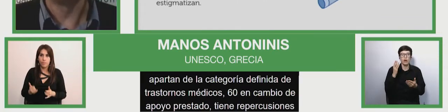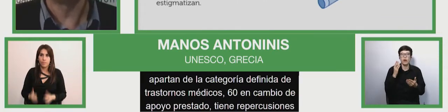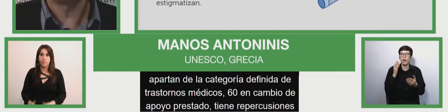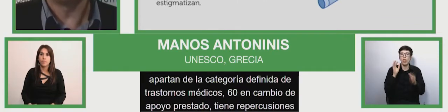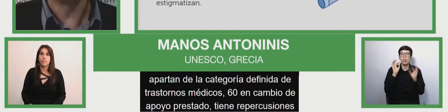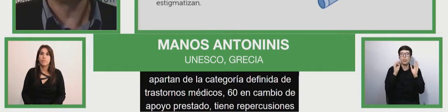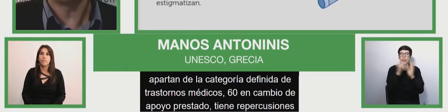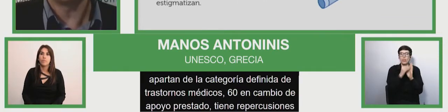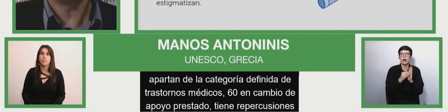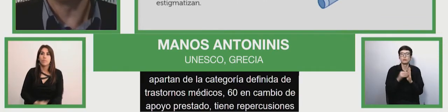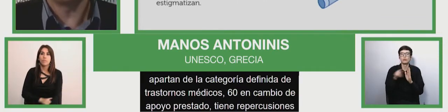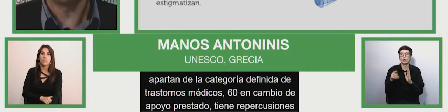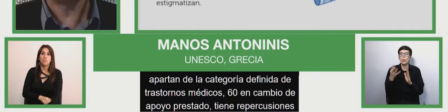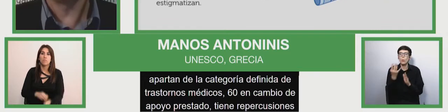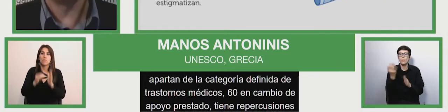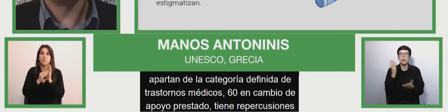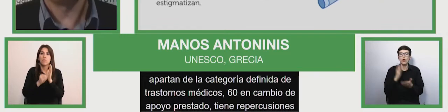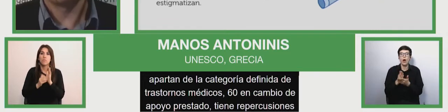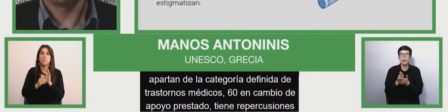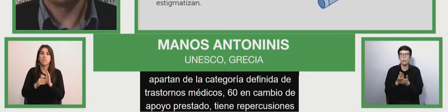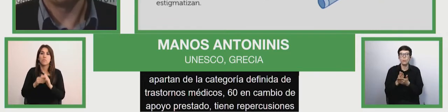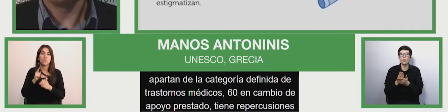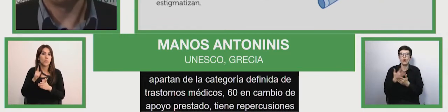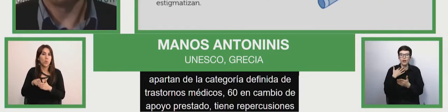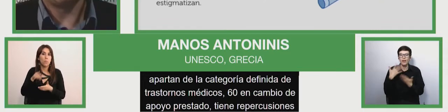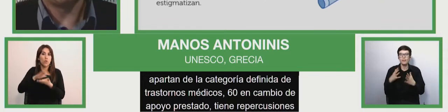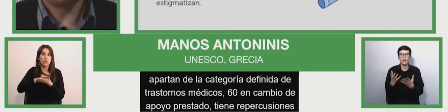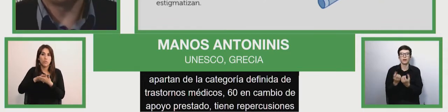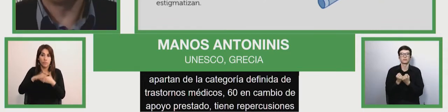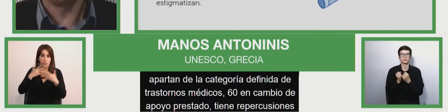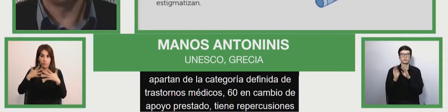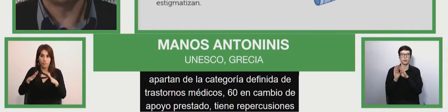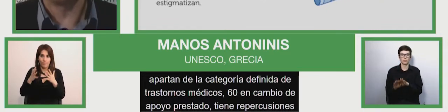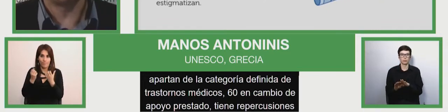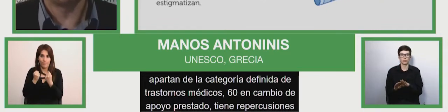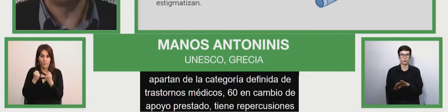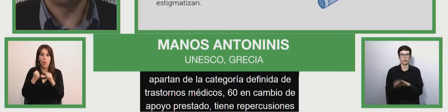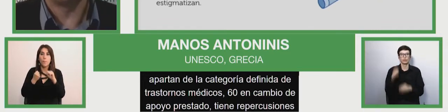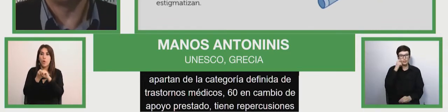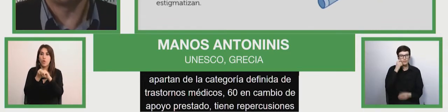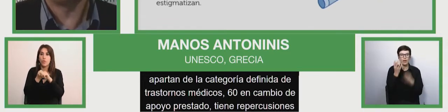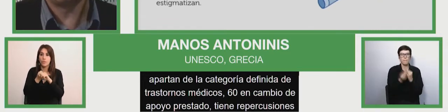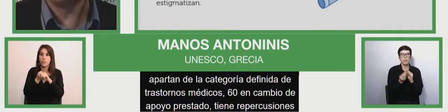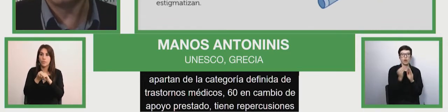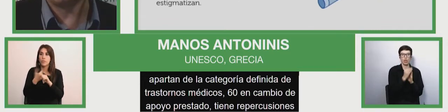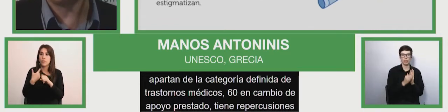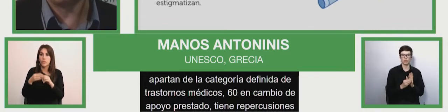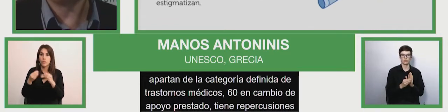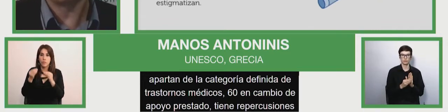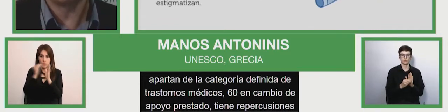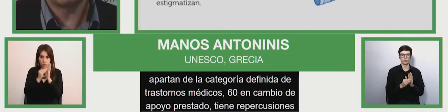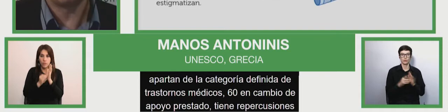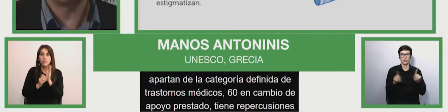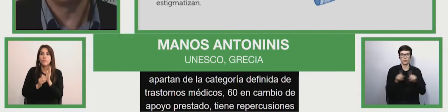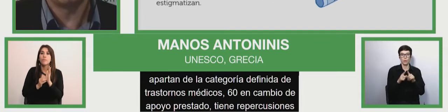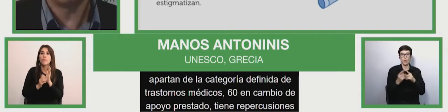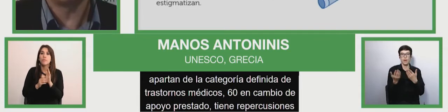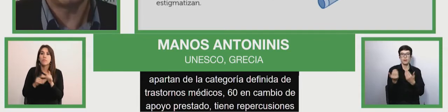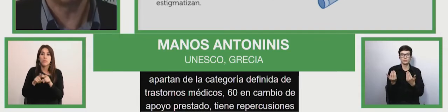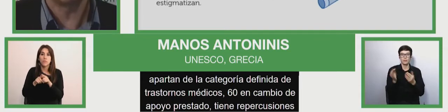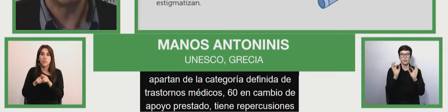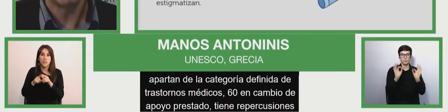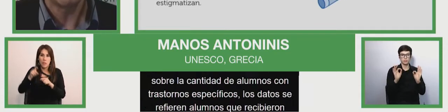to the number of students receiving support. The visualization of these reports of special needs can be